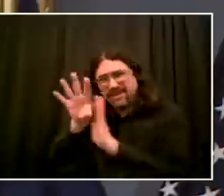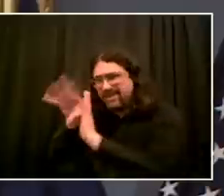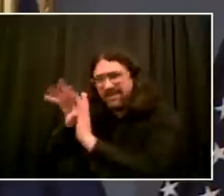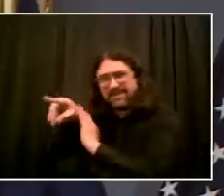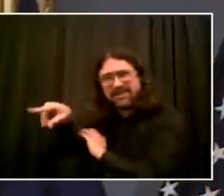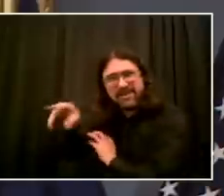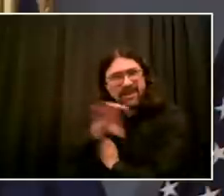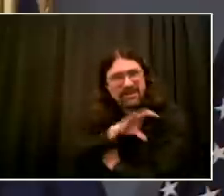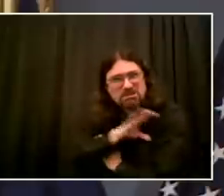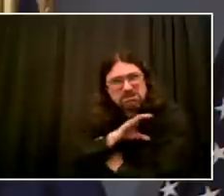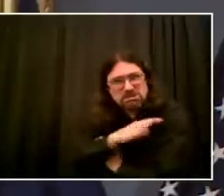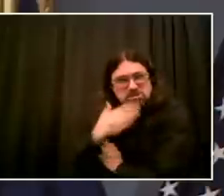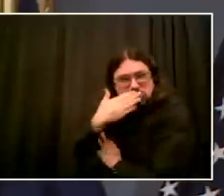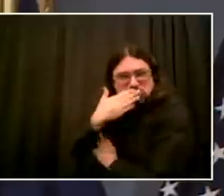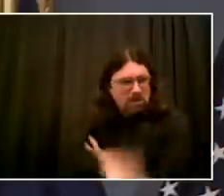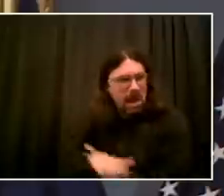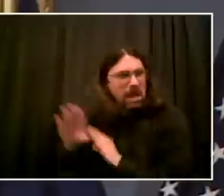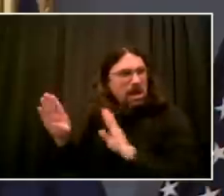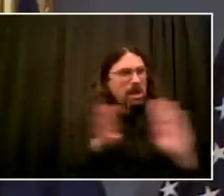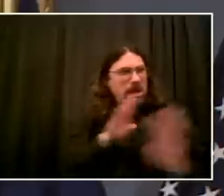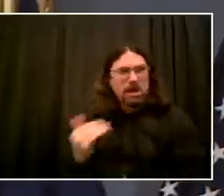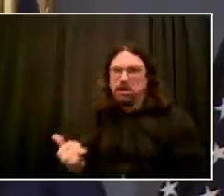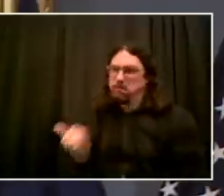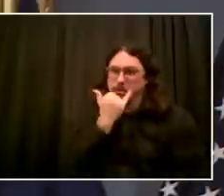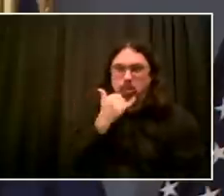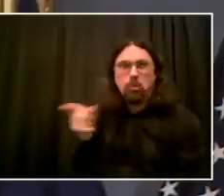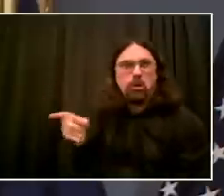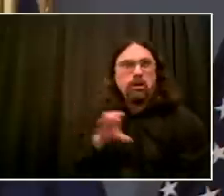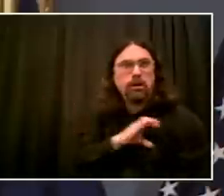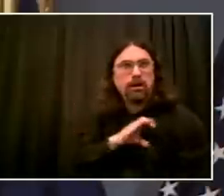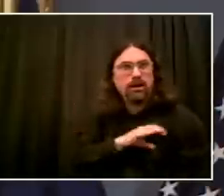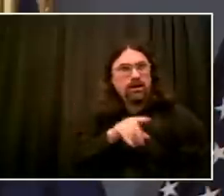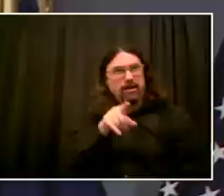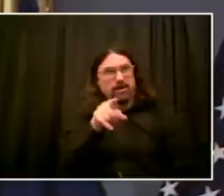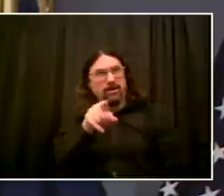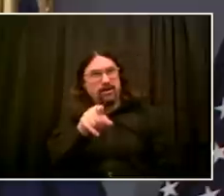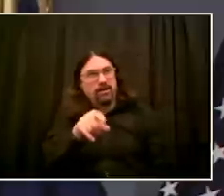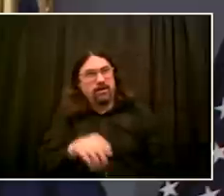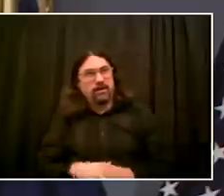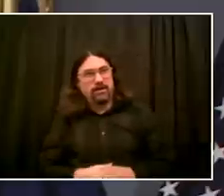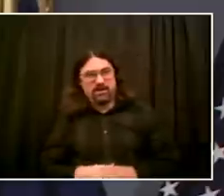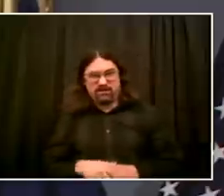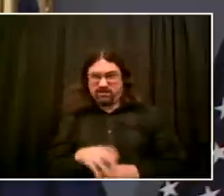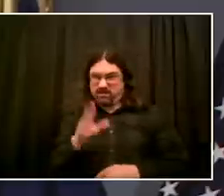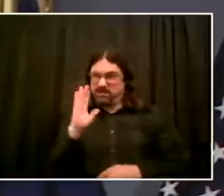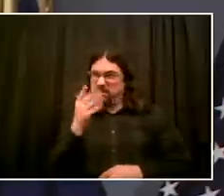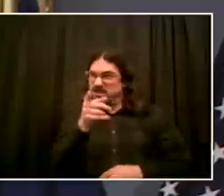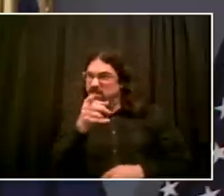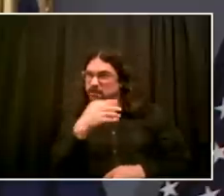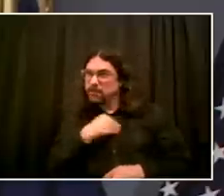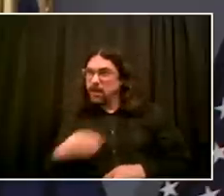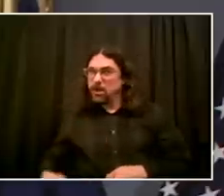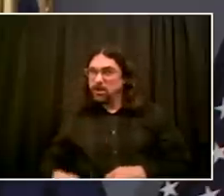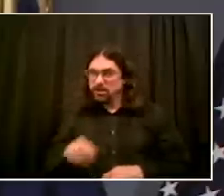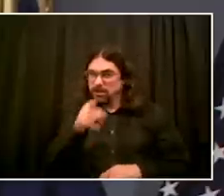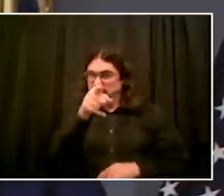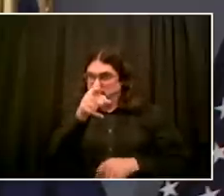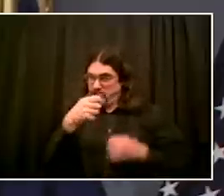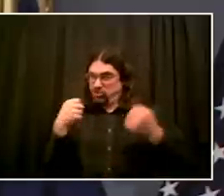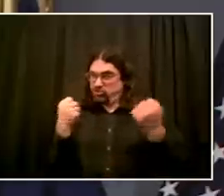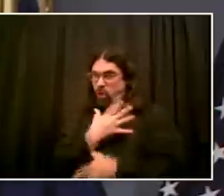and Commissioner Shea, you mentioned injuries to police officers. How many protesters were injured?